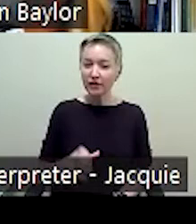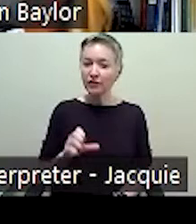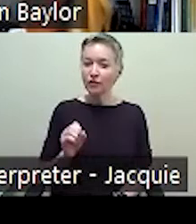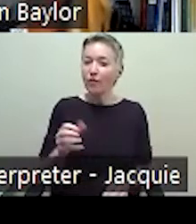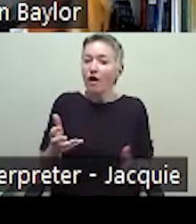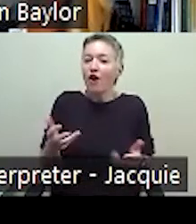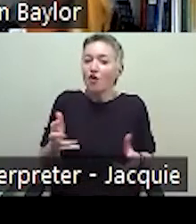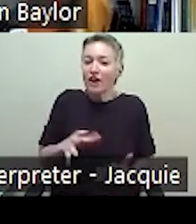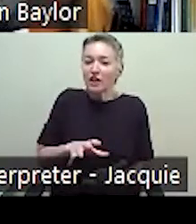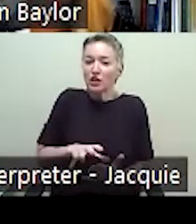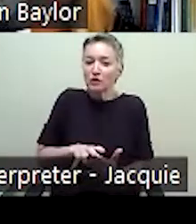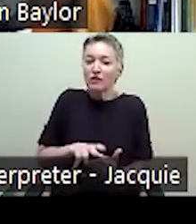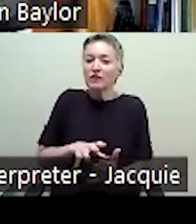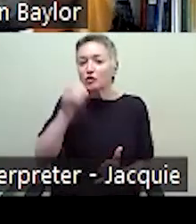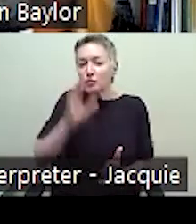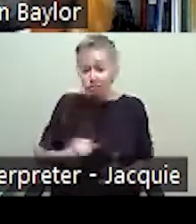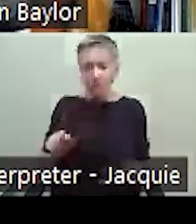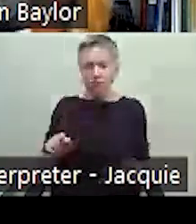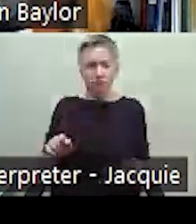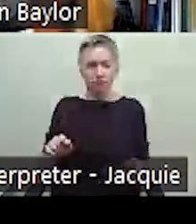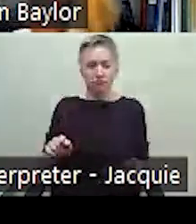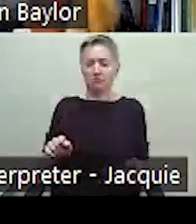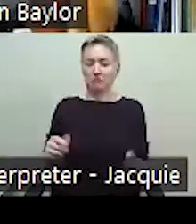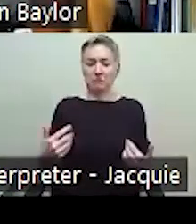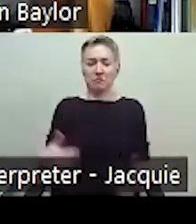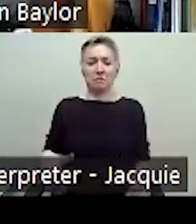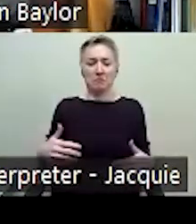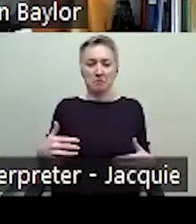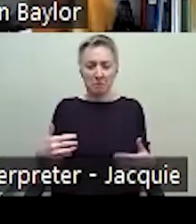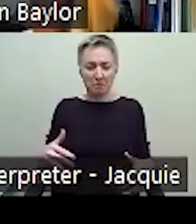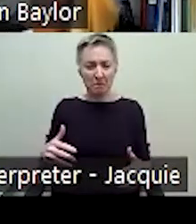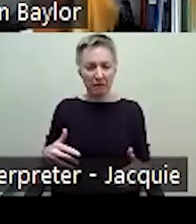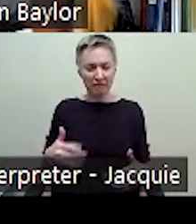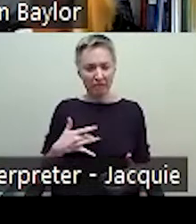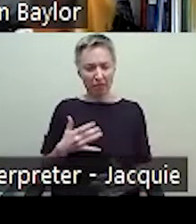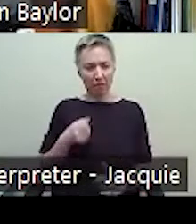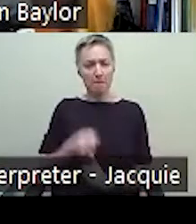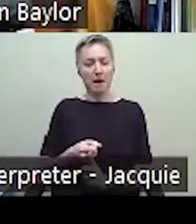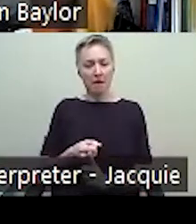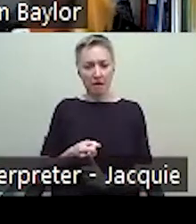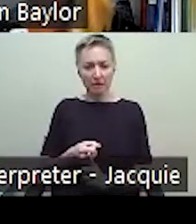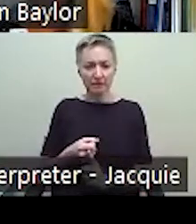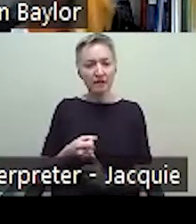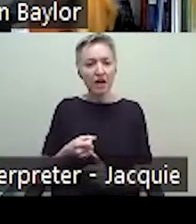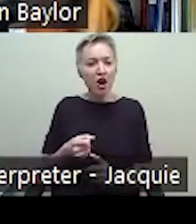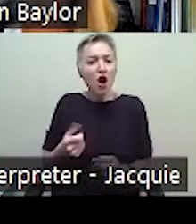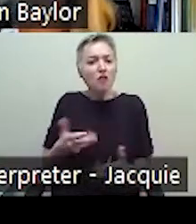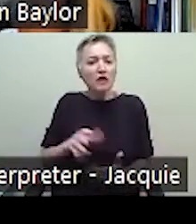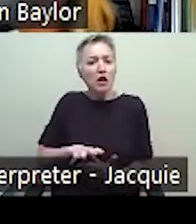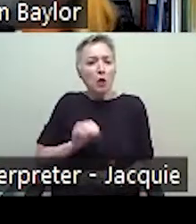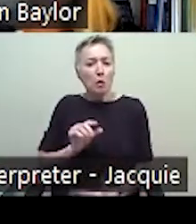kind of really impacted by some of this learning before they even got to the simulation. They had a little bit of an idea about